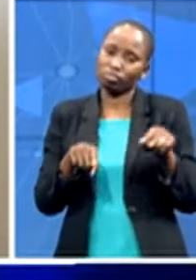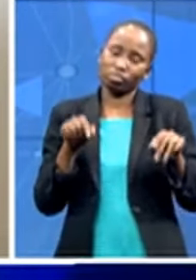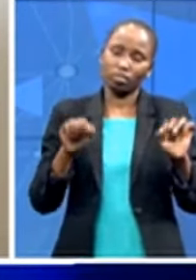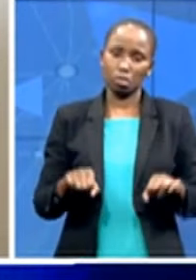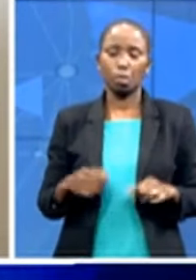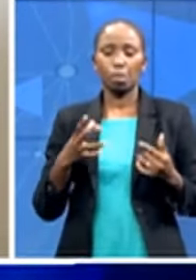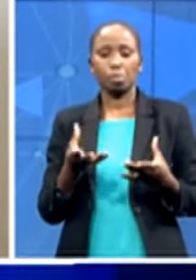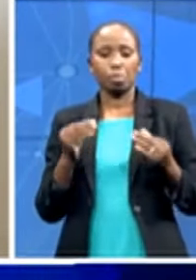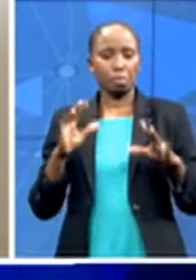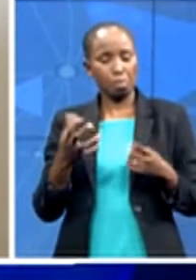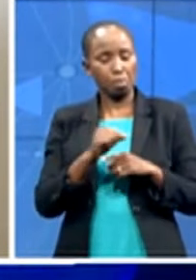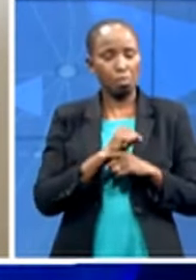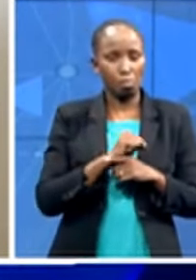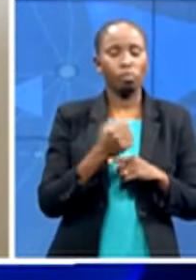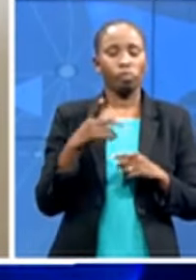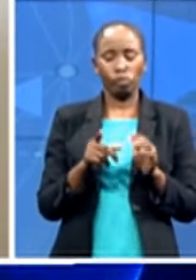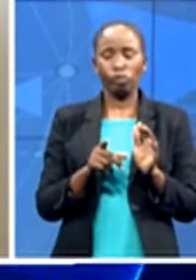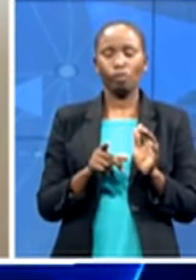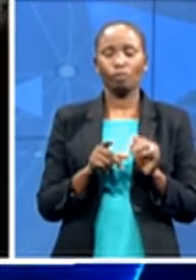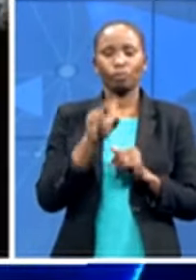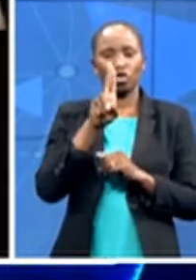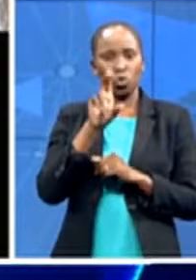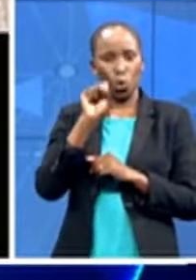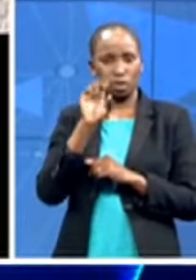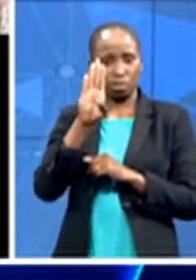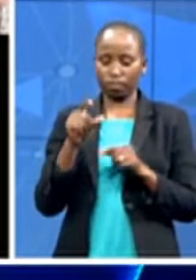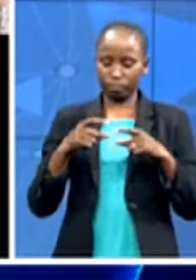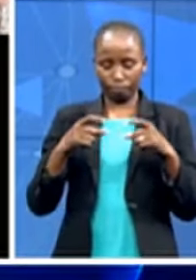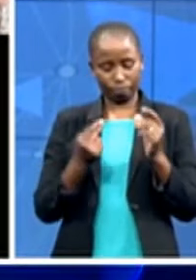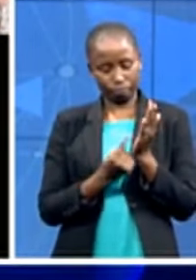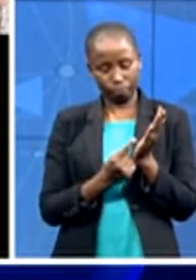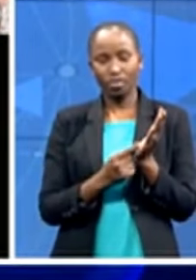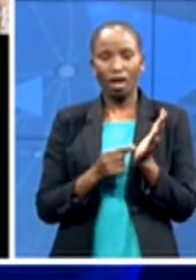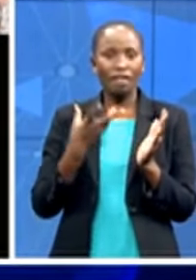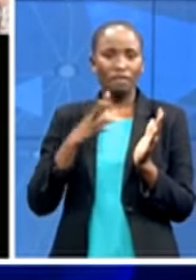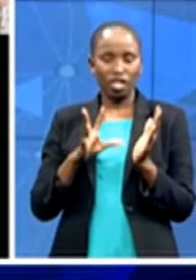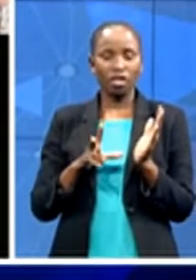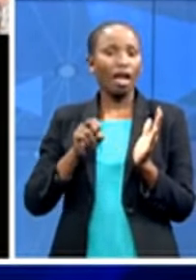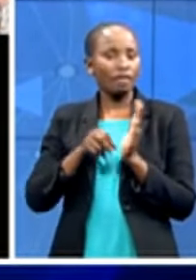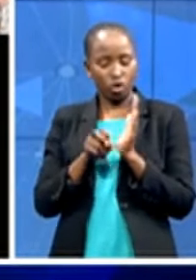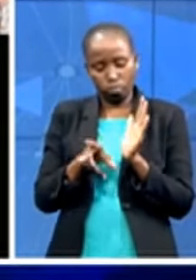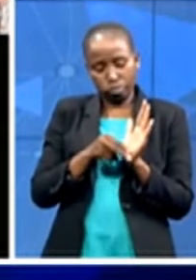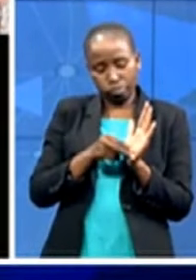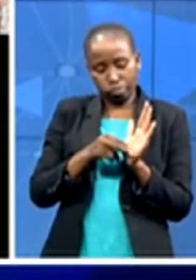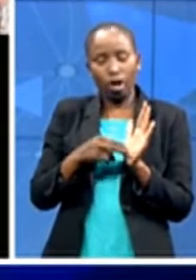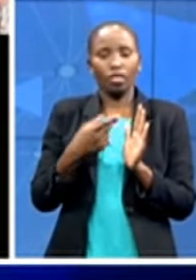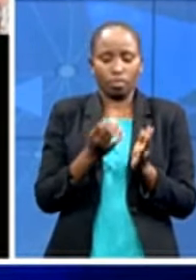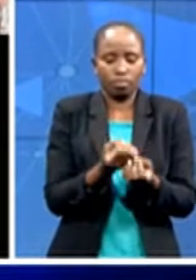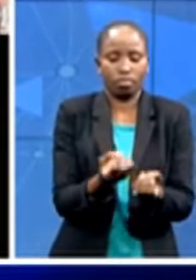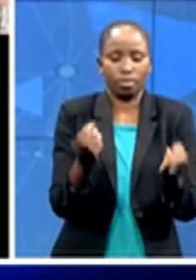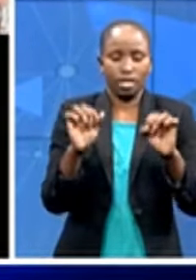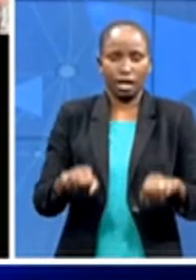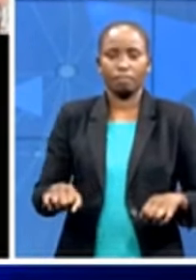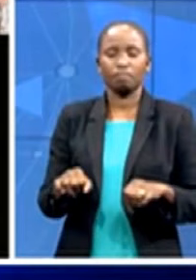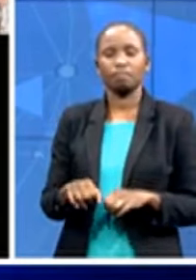that was the main challenge but what i want to ask you dr lakweta is have these c-pack uh